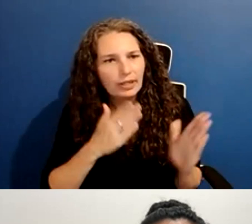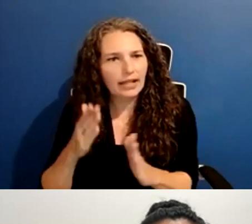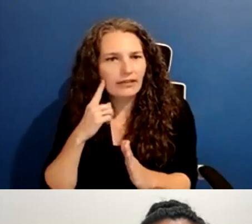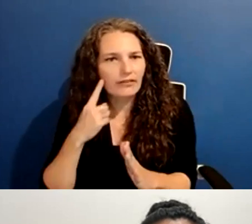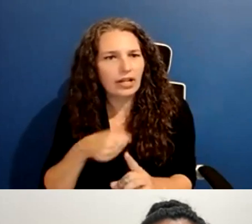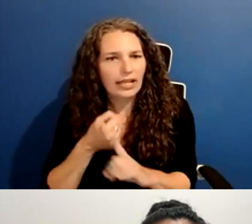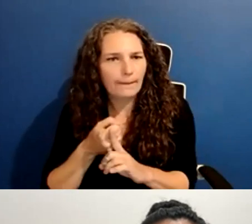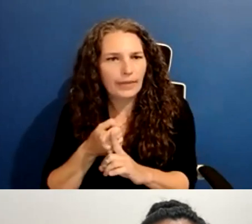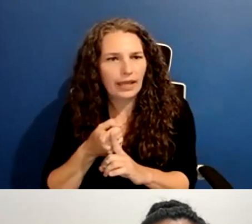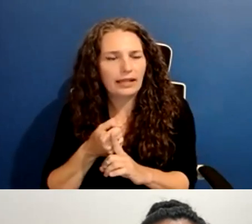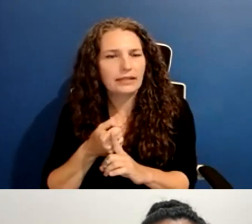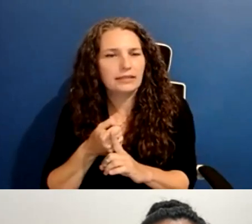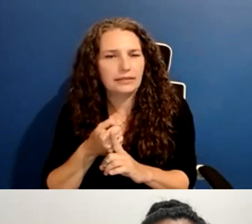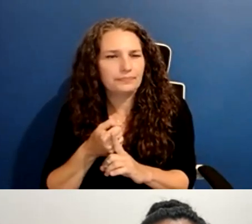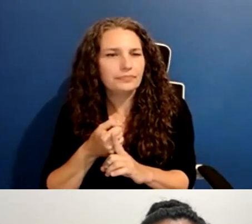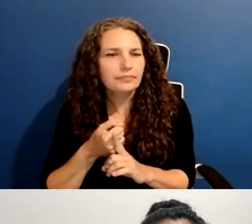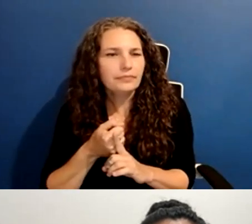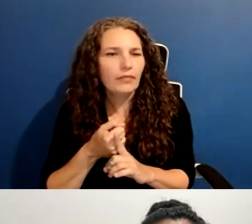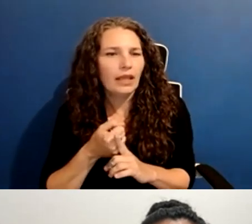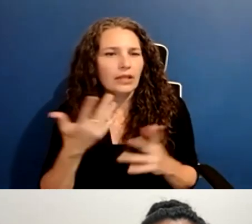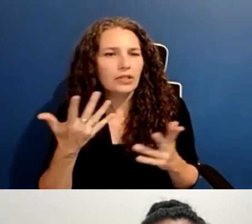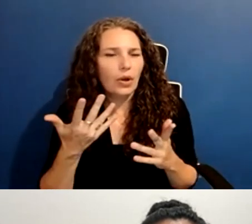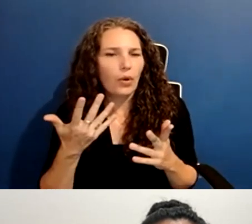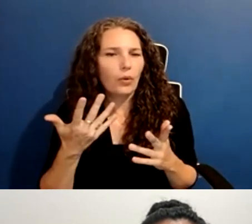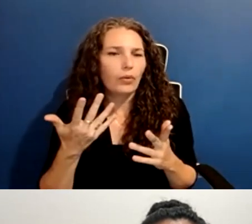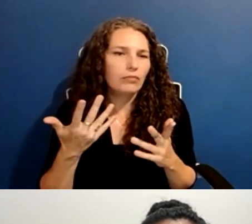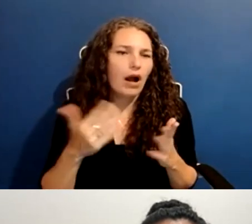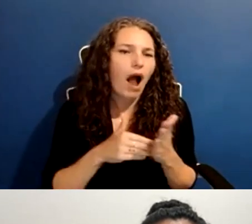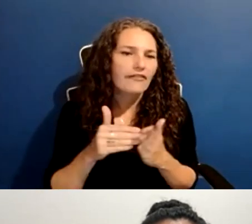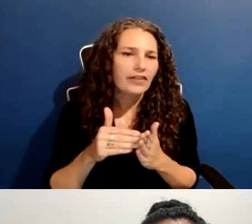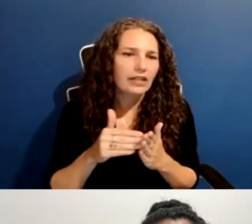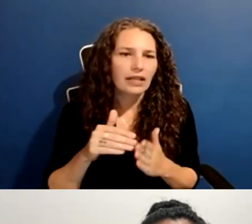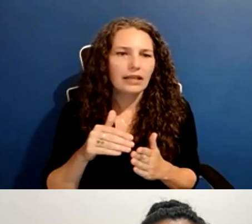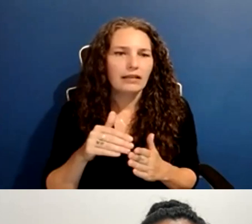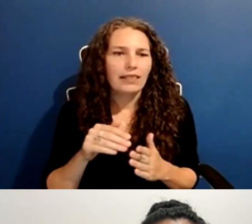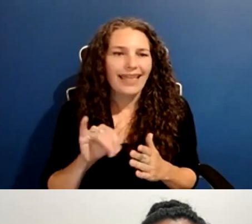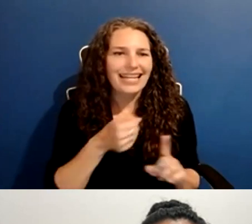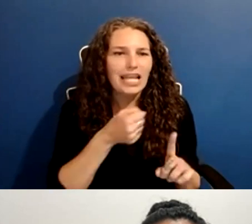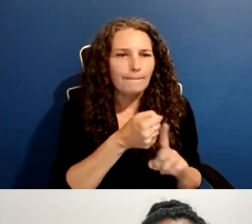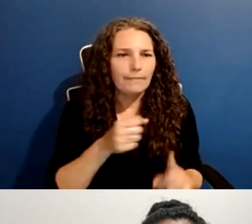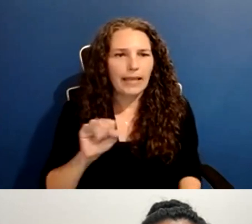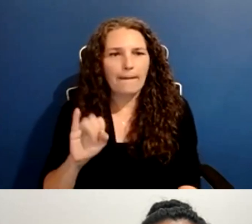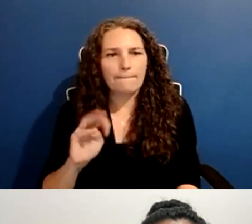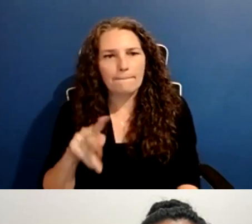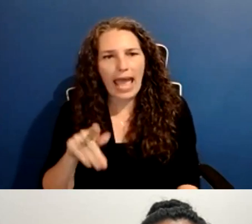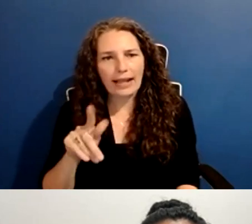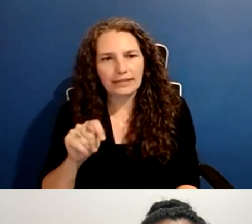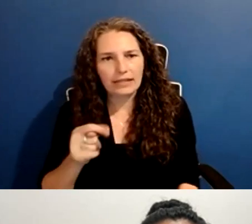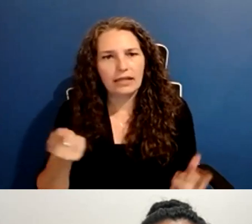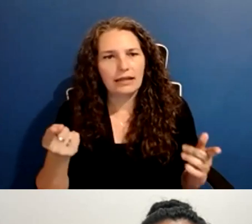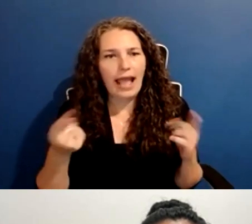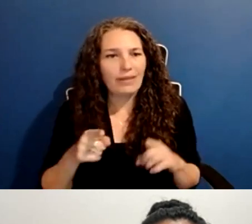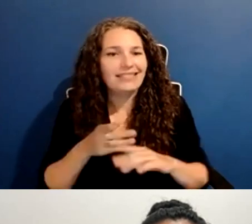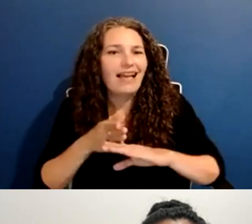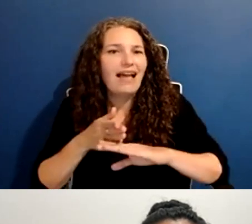that the conventional sense is that impact comes after post-production is part of the distribution stage, or even after